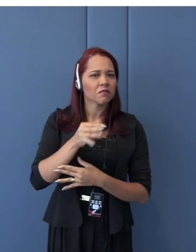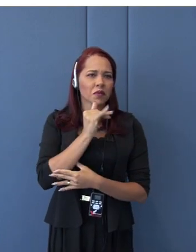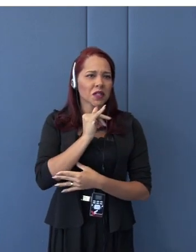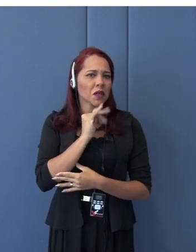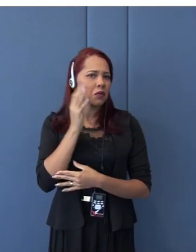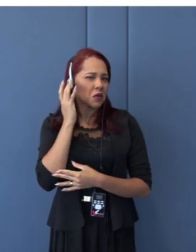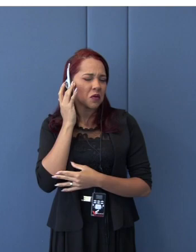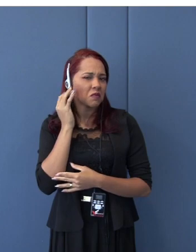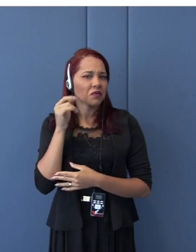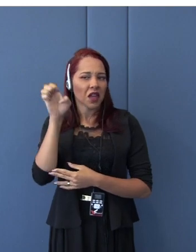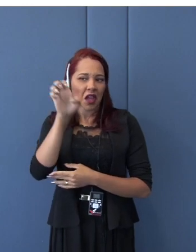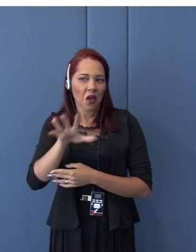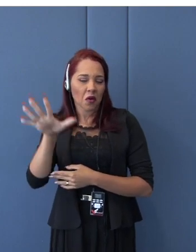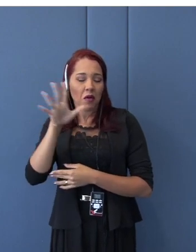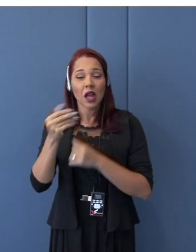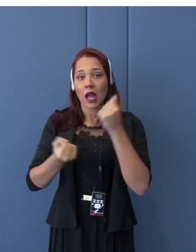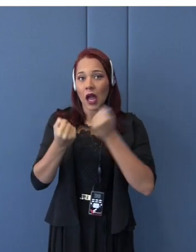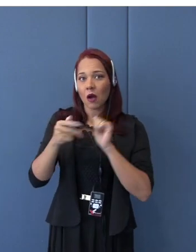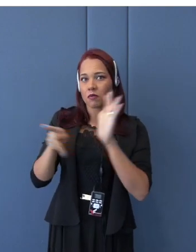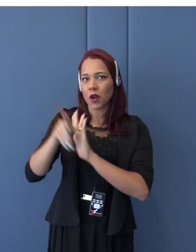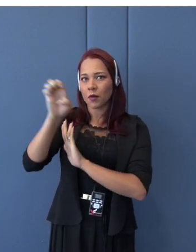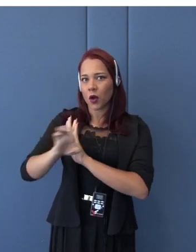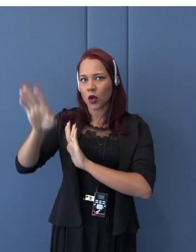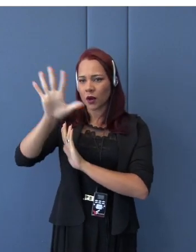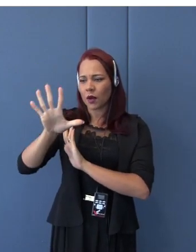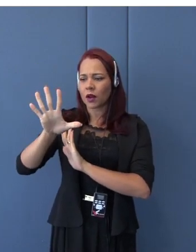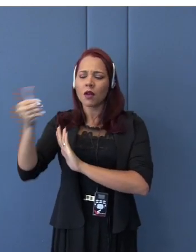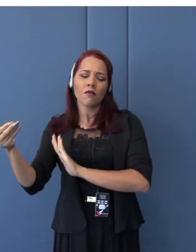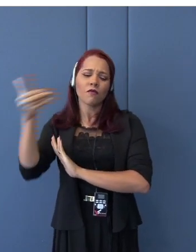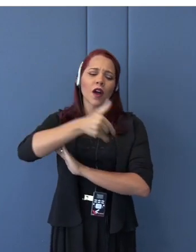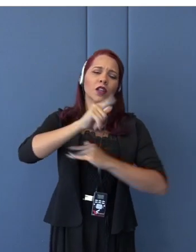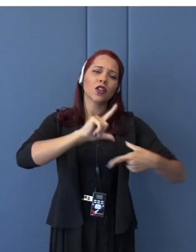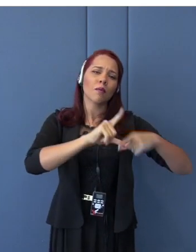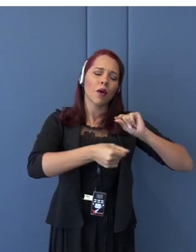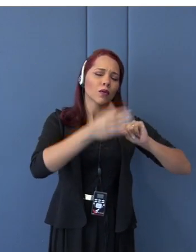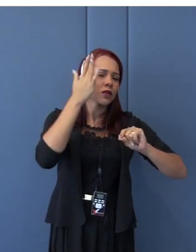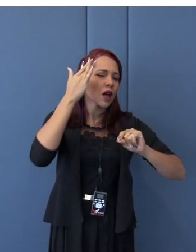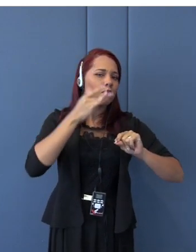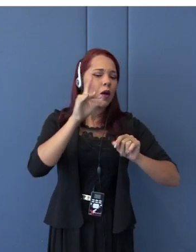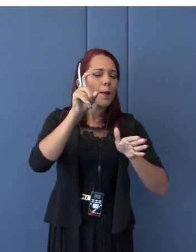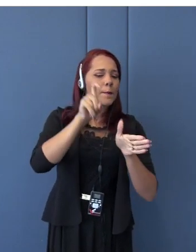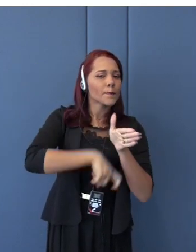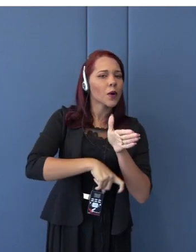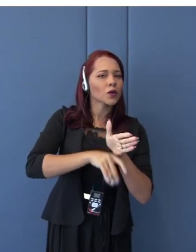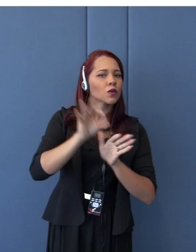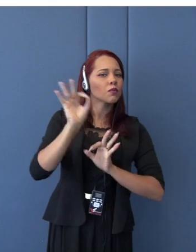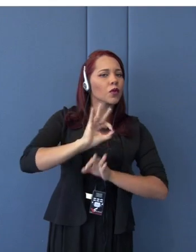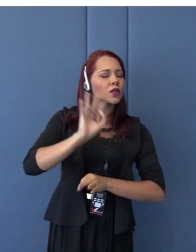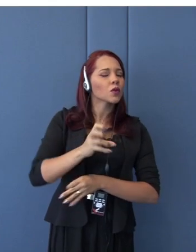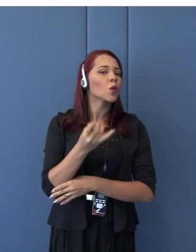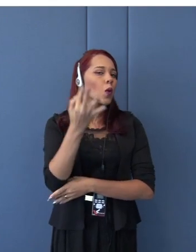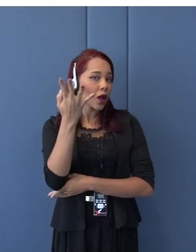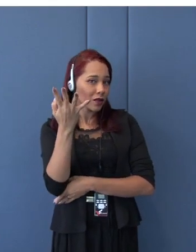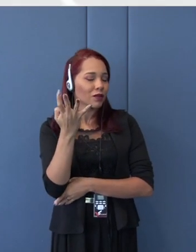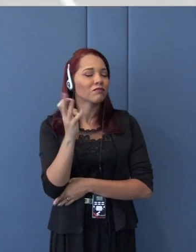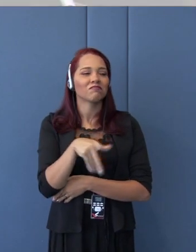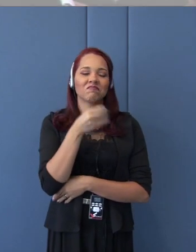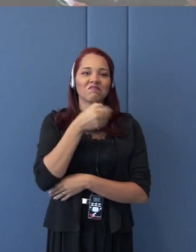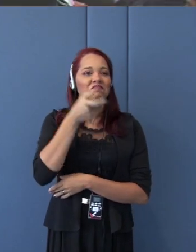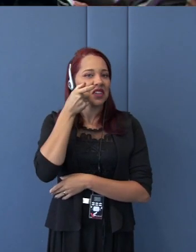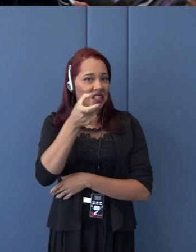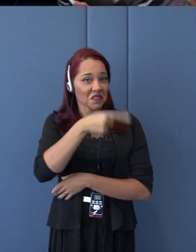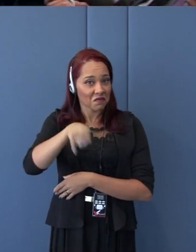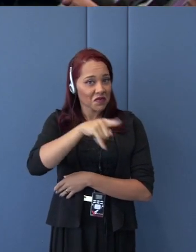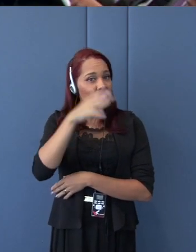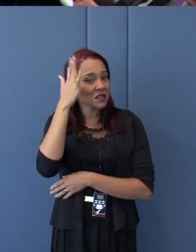coming into Japan, what is the percentage of duty rates, what is always quite amusing question that I enjoy very much. If you